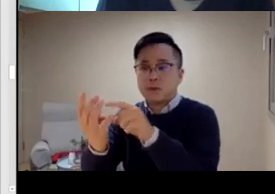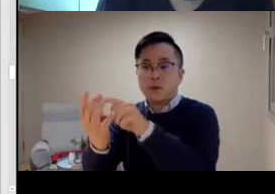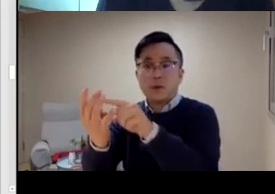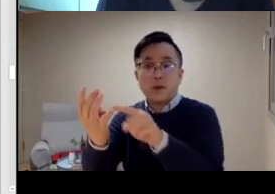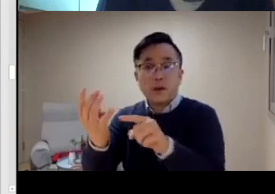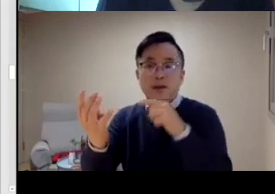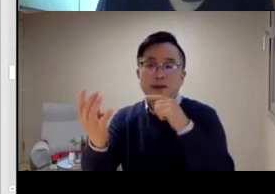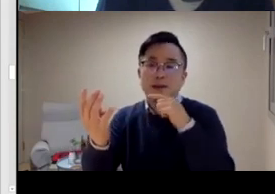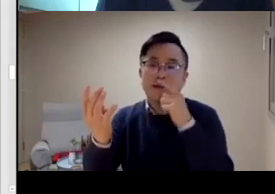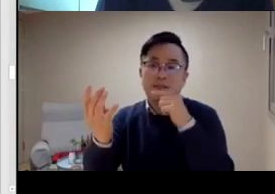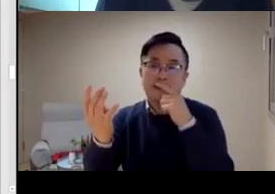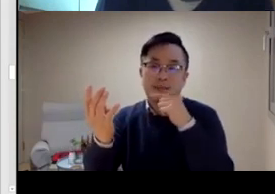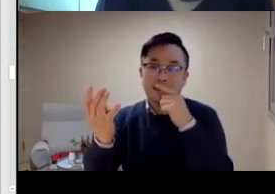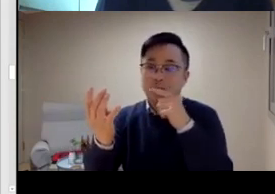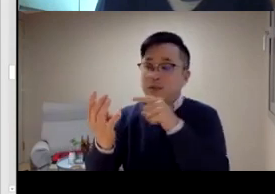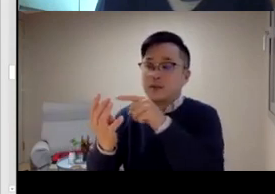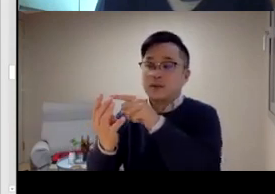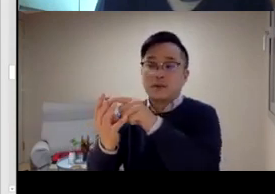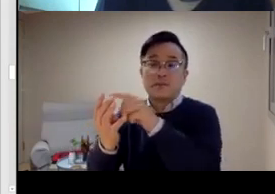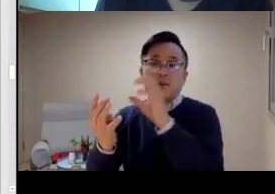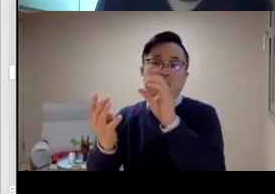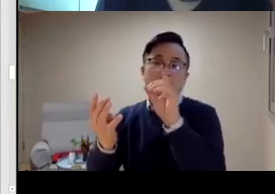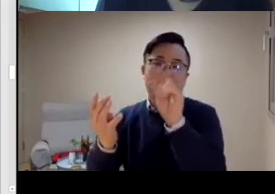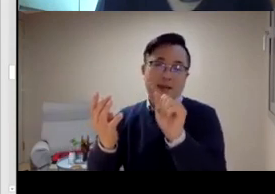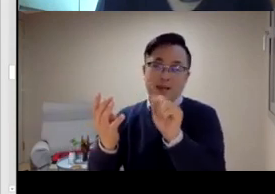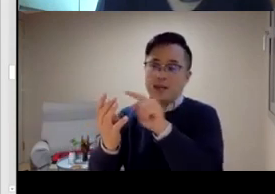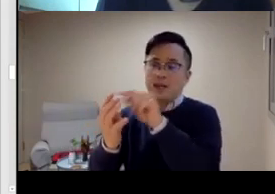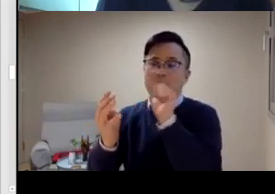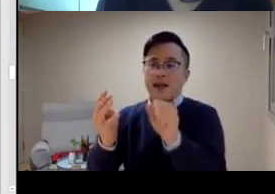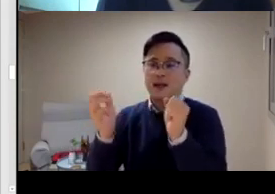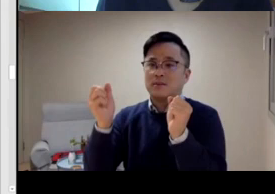special languages within that national institute.